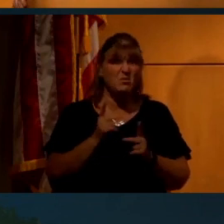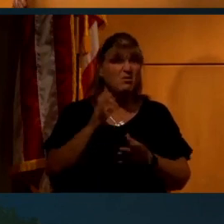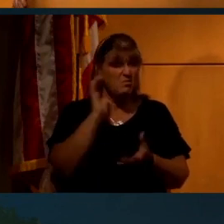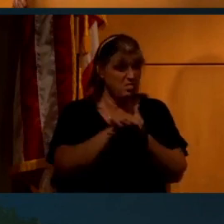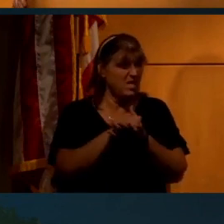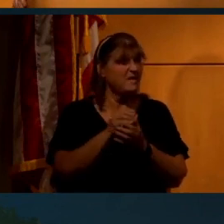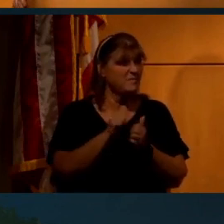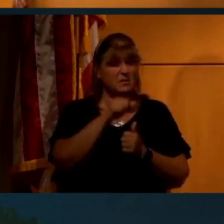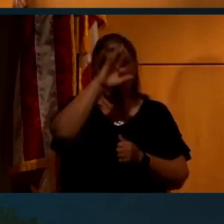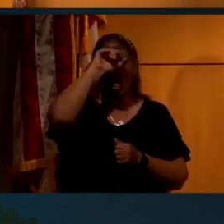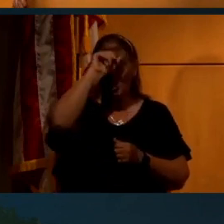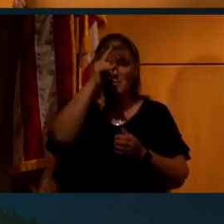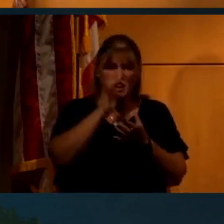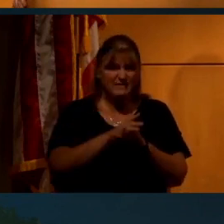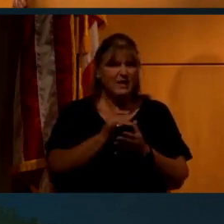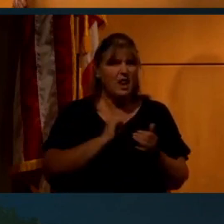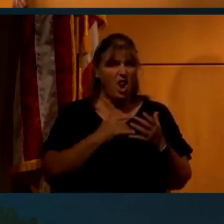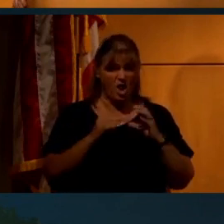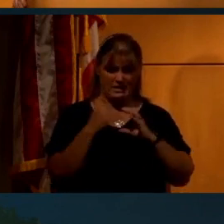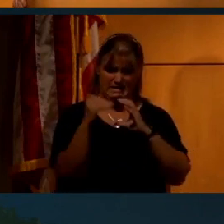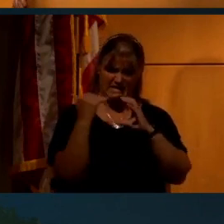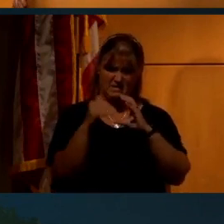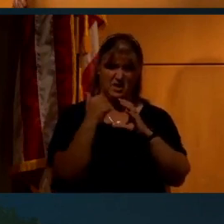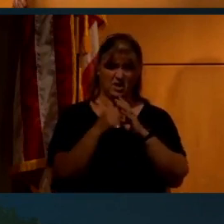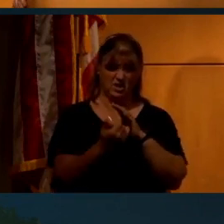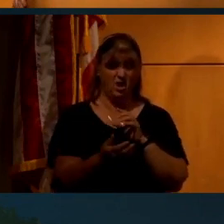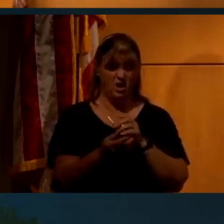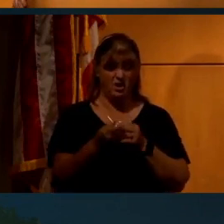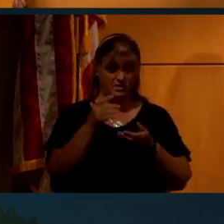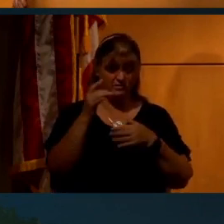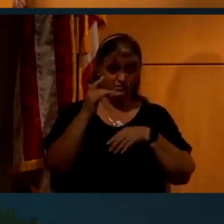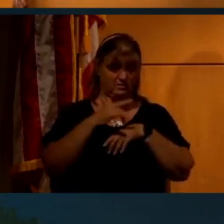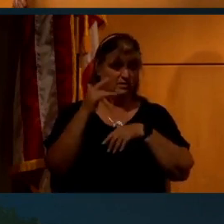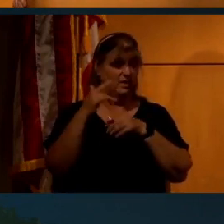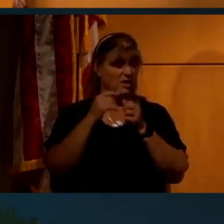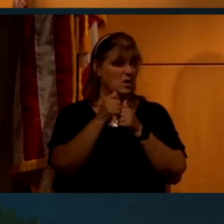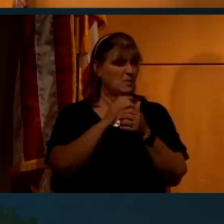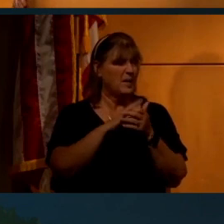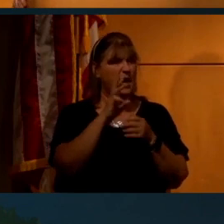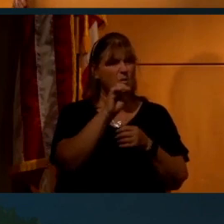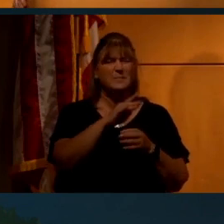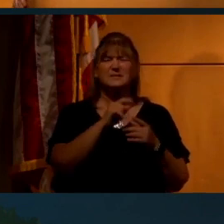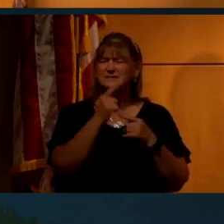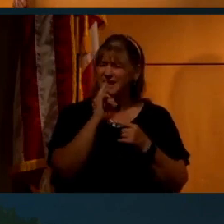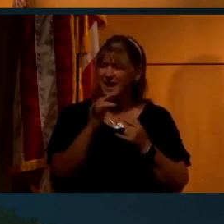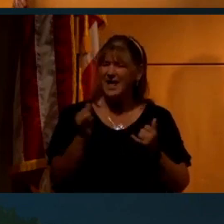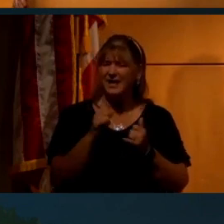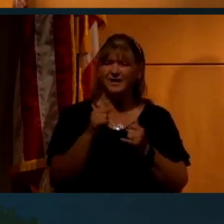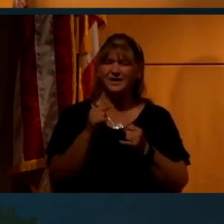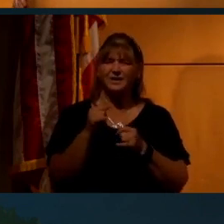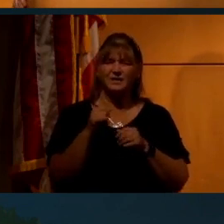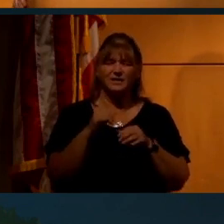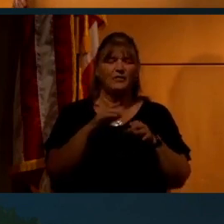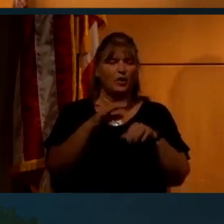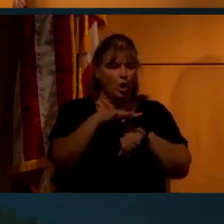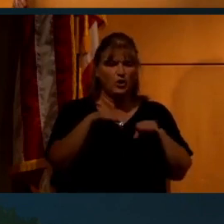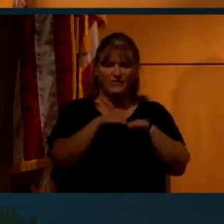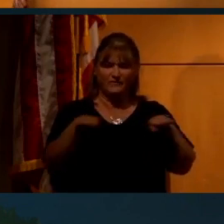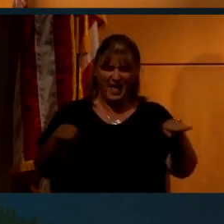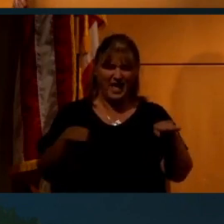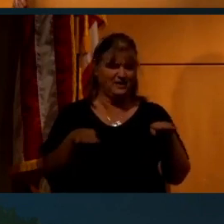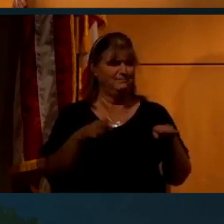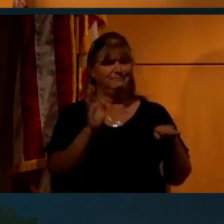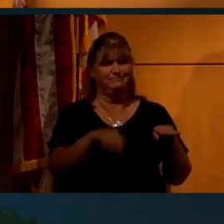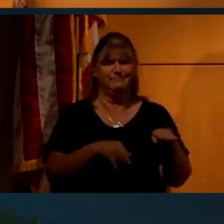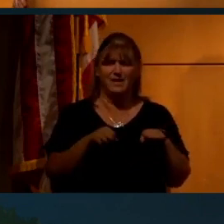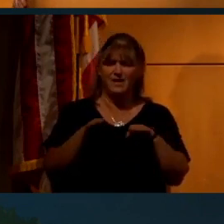kids were buying into it. I was getting a lot of email and a lot of traffic. And it's kind of like the flat earth. Why argue with flat